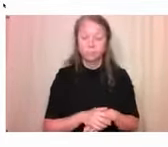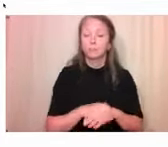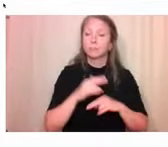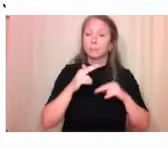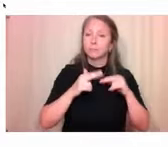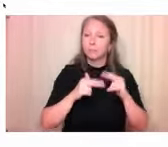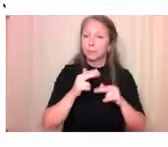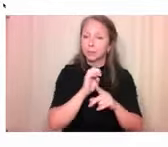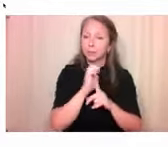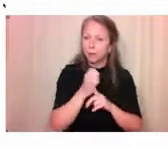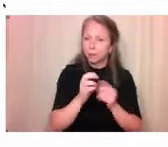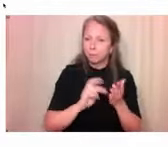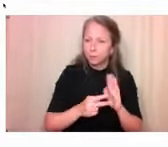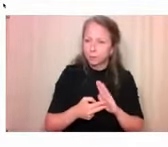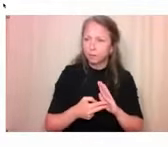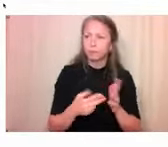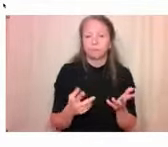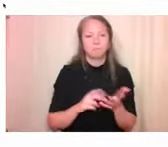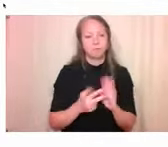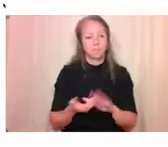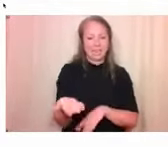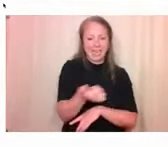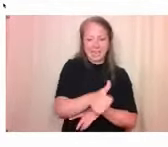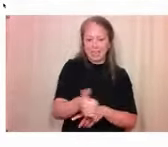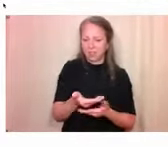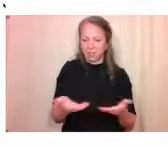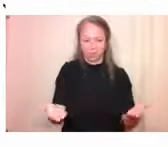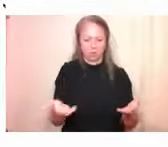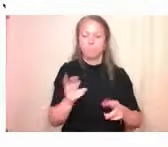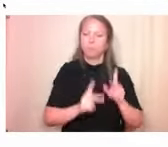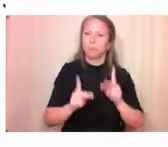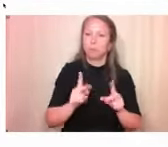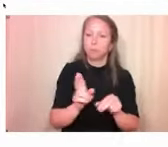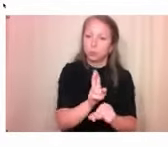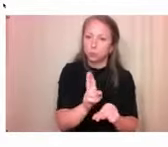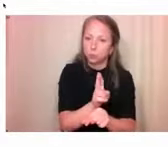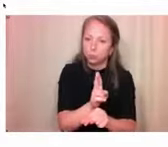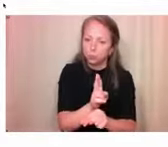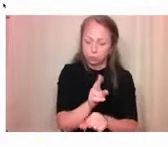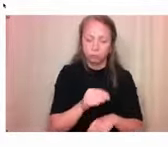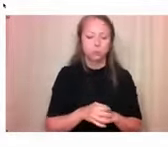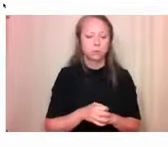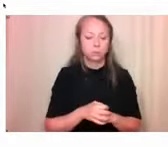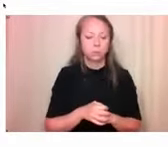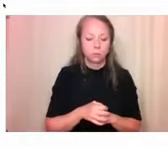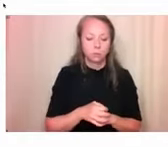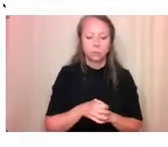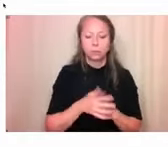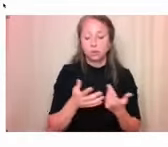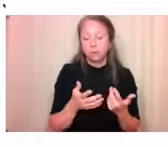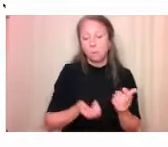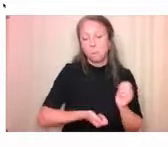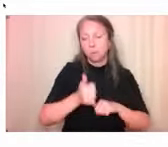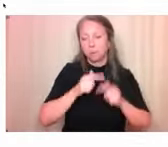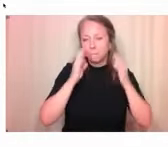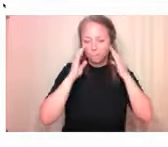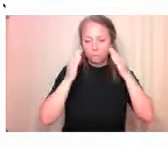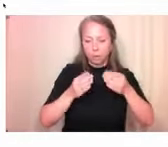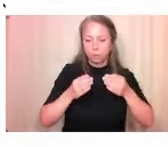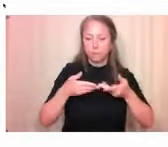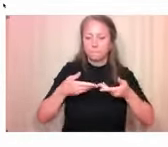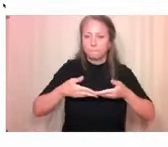shaped for human use. And as planners, we have the most influence over public spaces. So our research